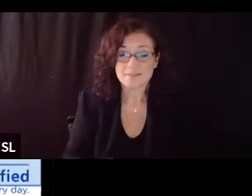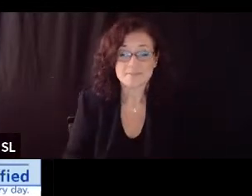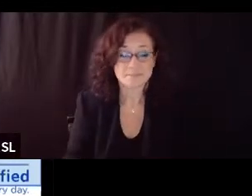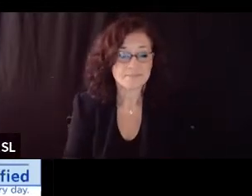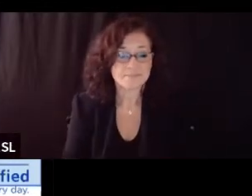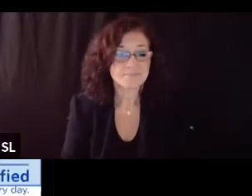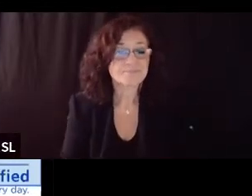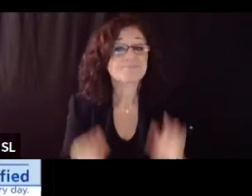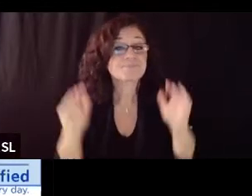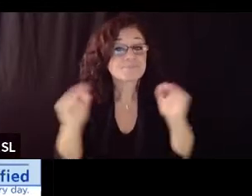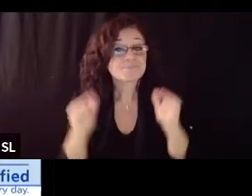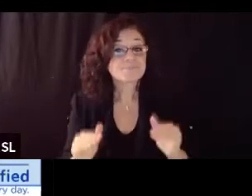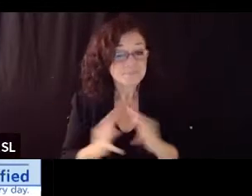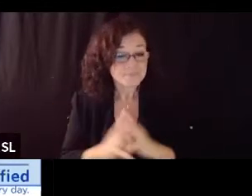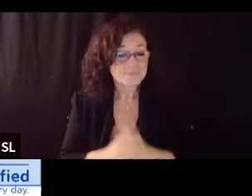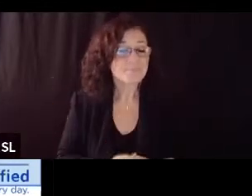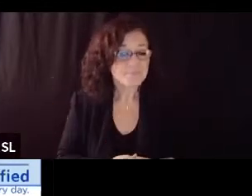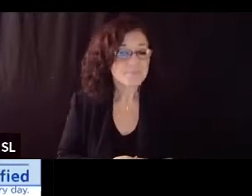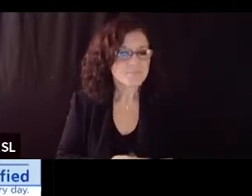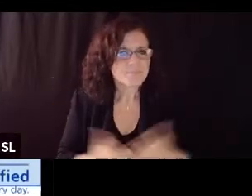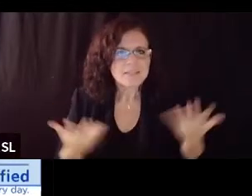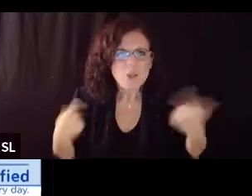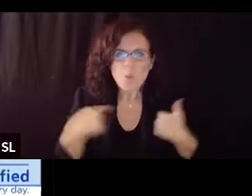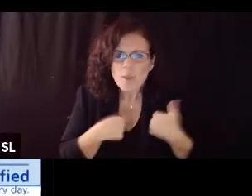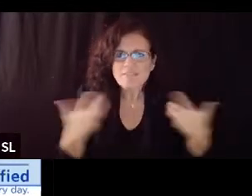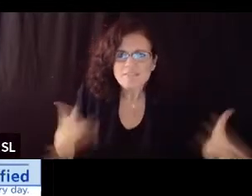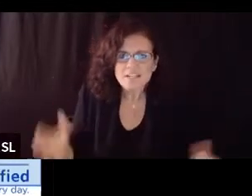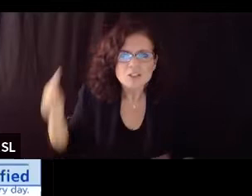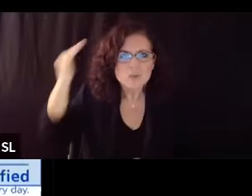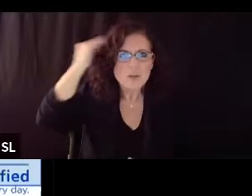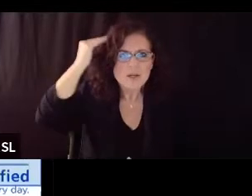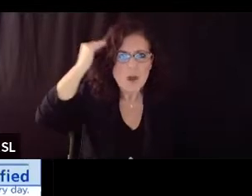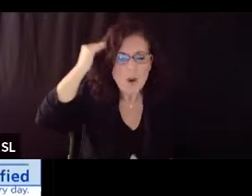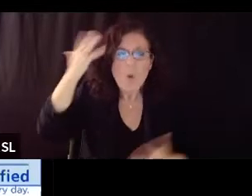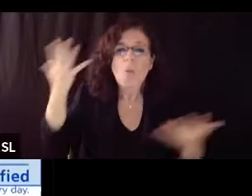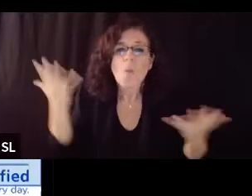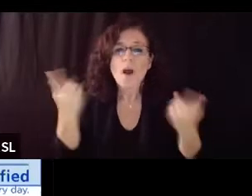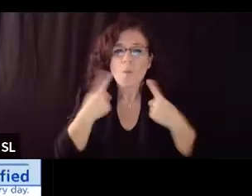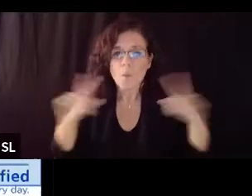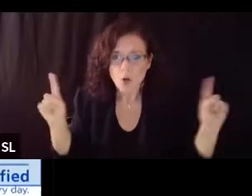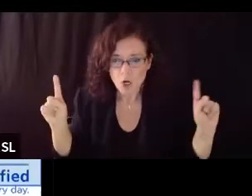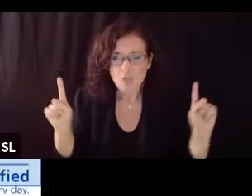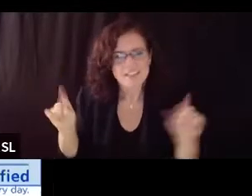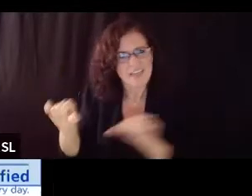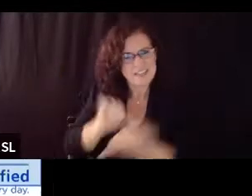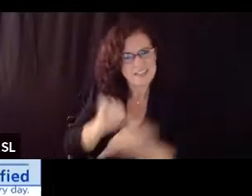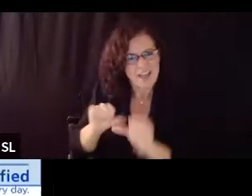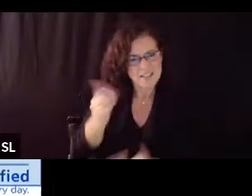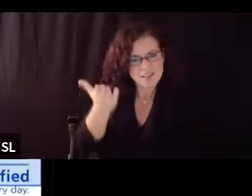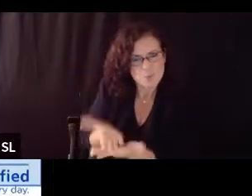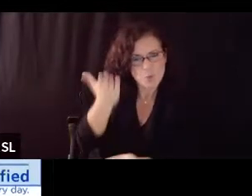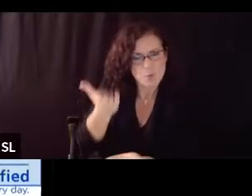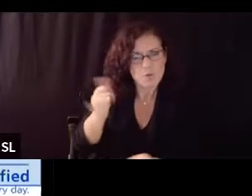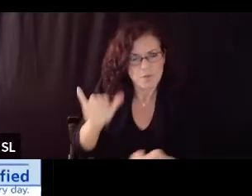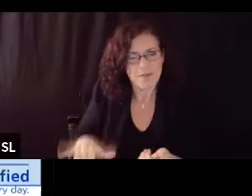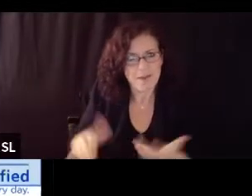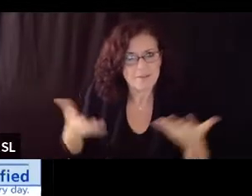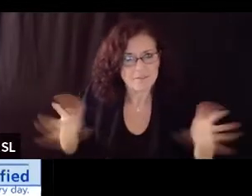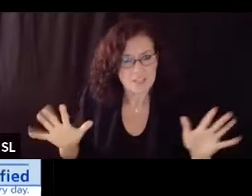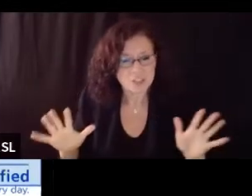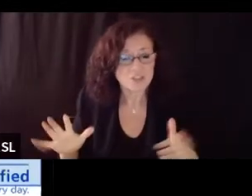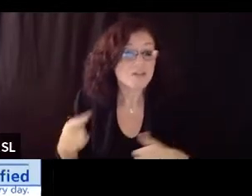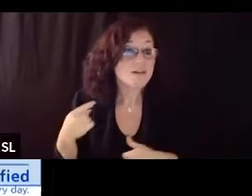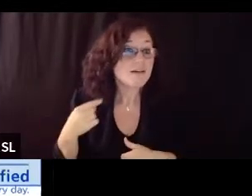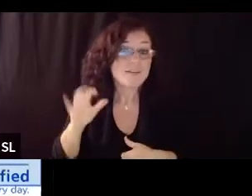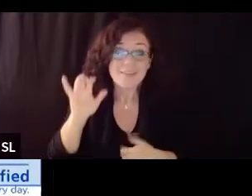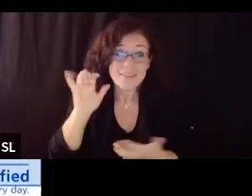so there are a lot of things that we know work and this is part of what the science is now showing us and these are the things that were largely put